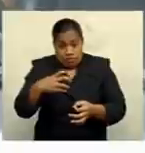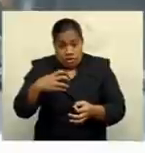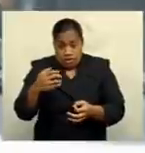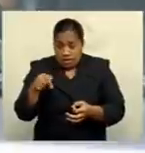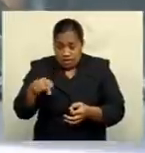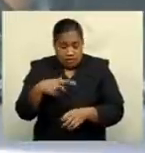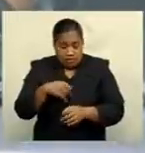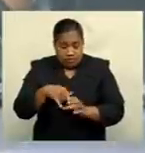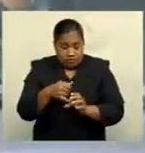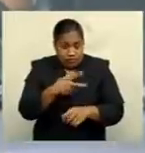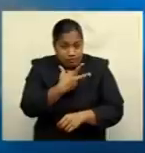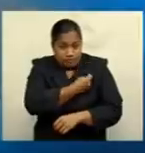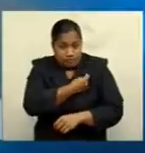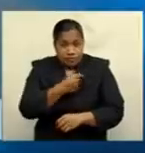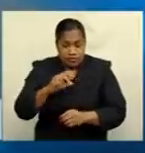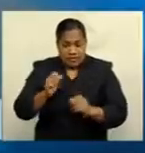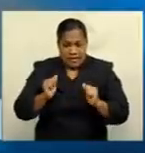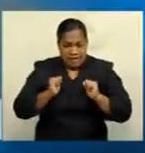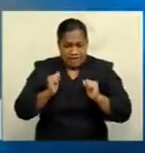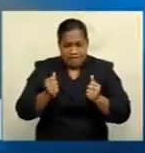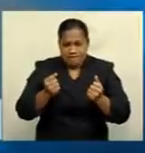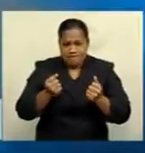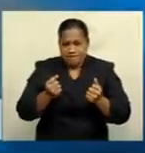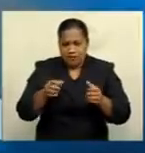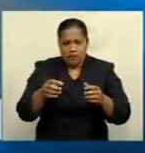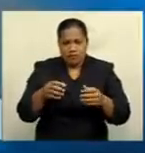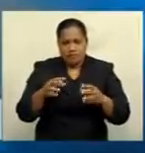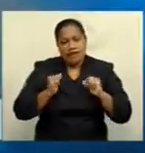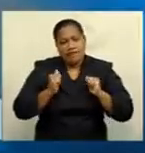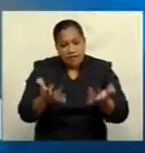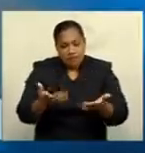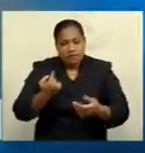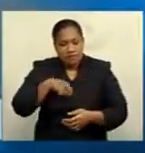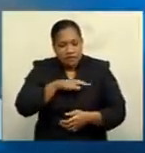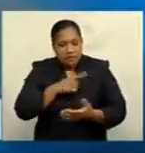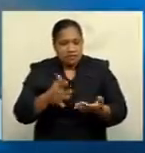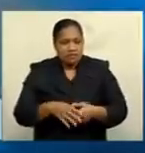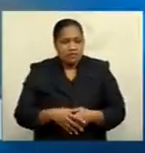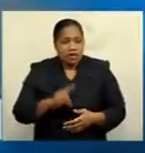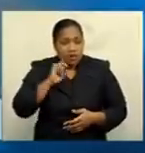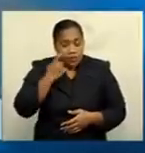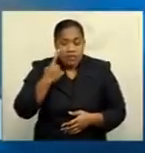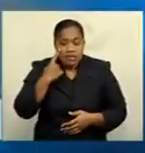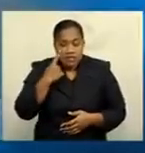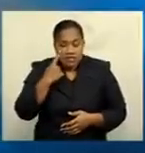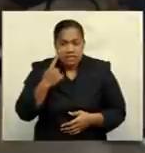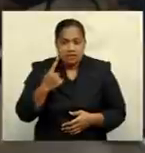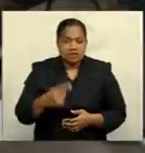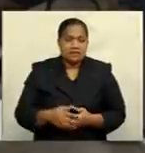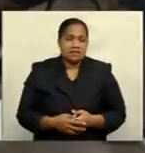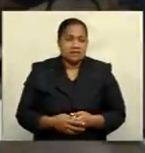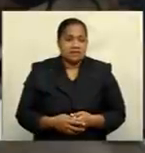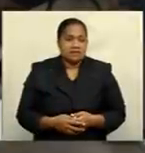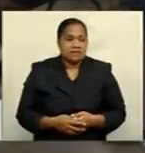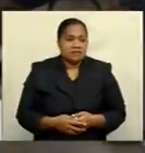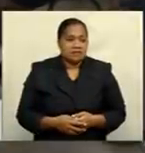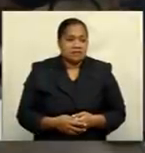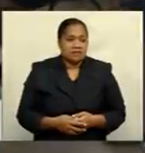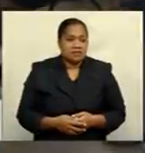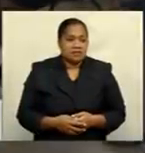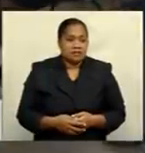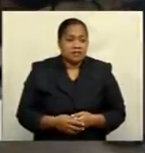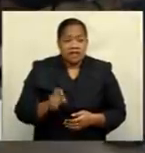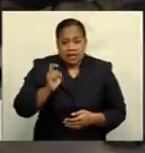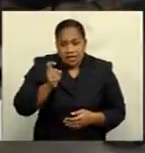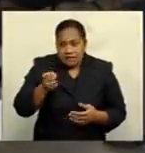In the next round, when we look at the global supply and demand, if there is a